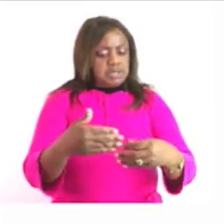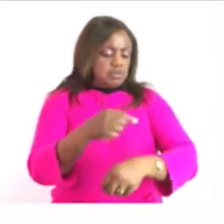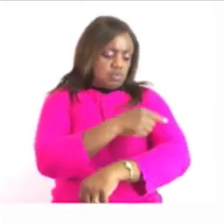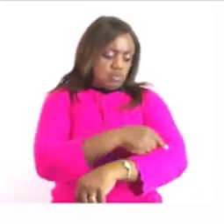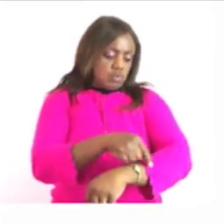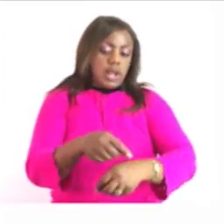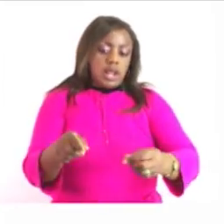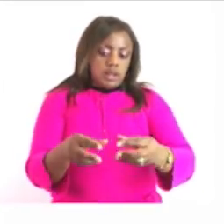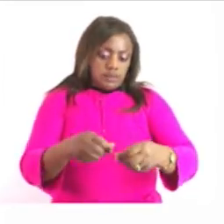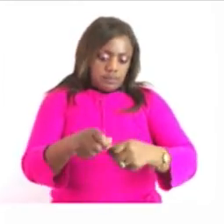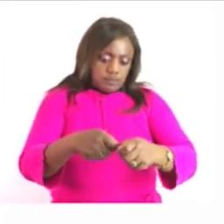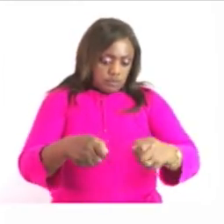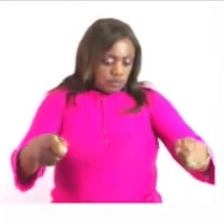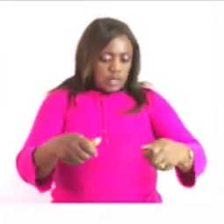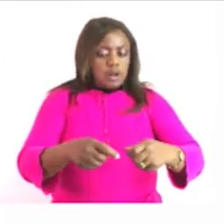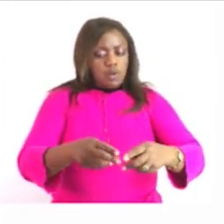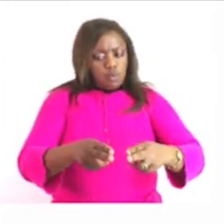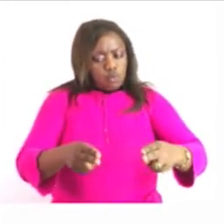and that is the actual answer